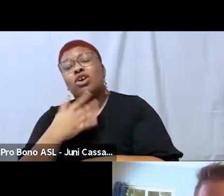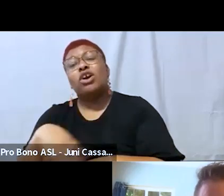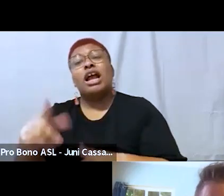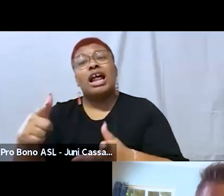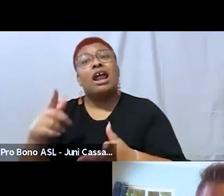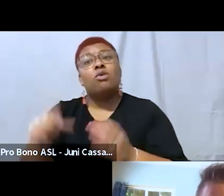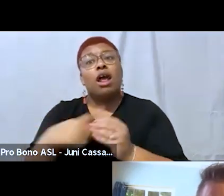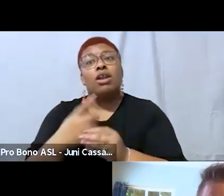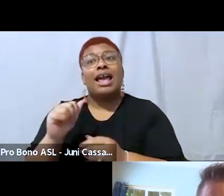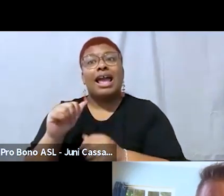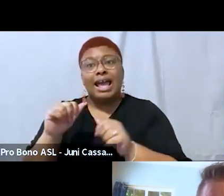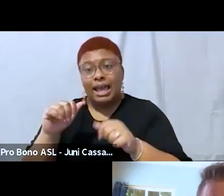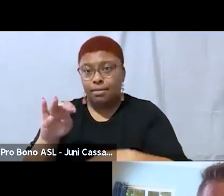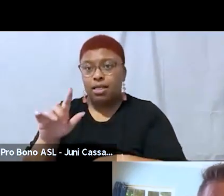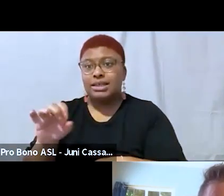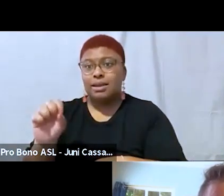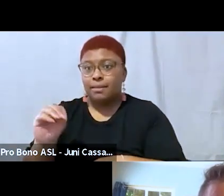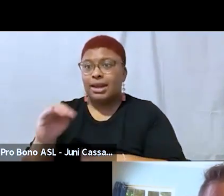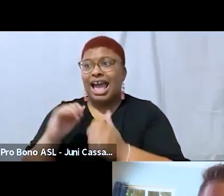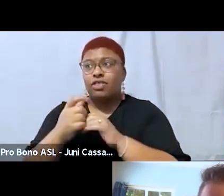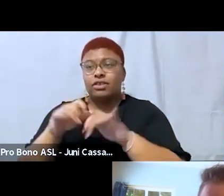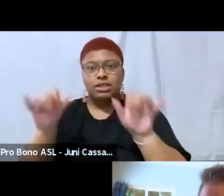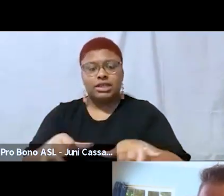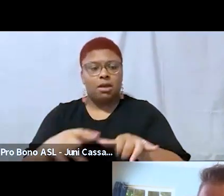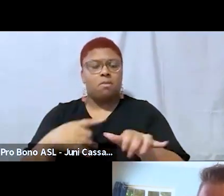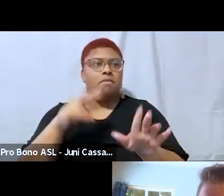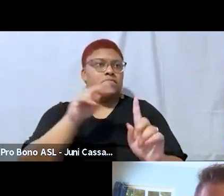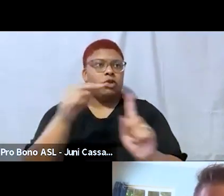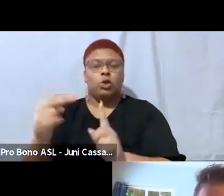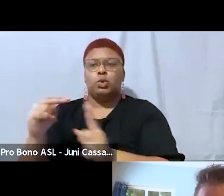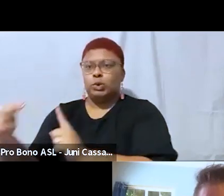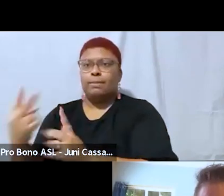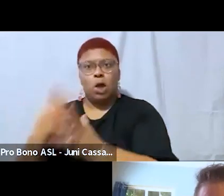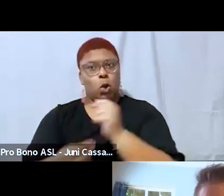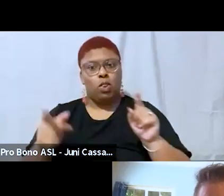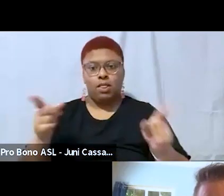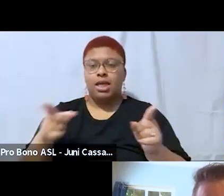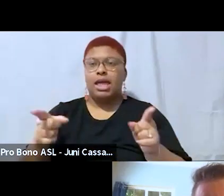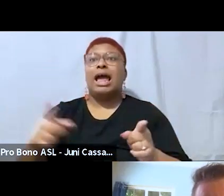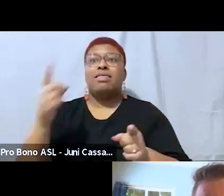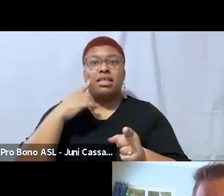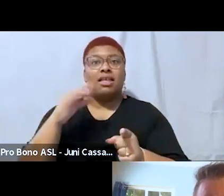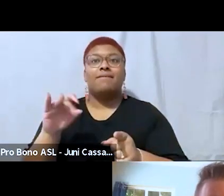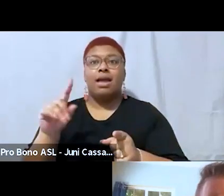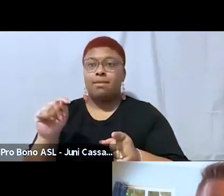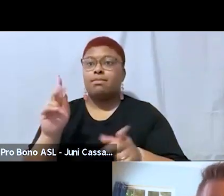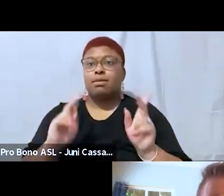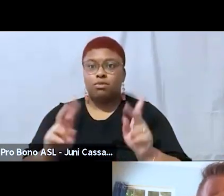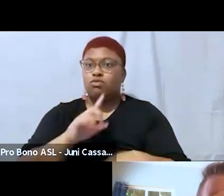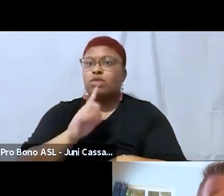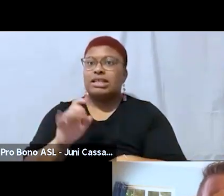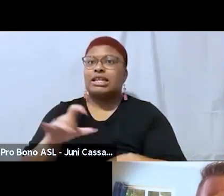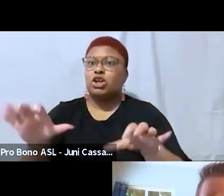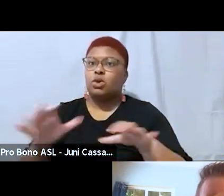that the system puts those things together um i i think that fat people really need to do that do the